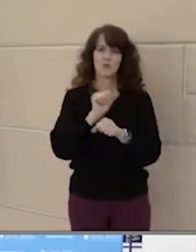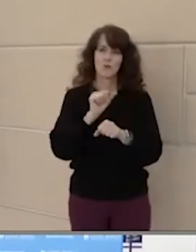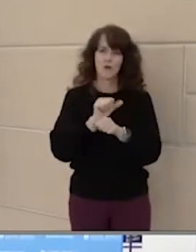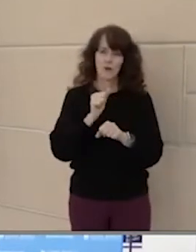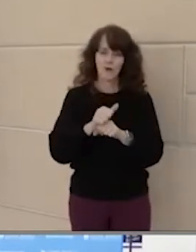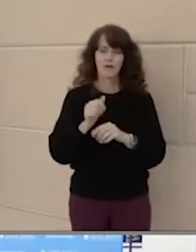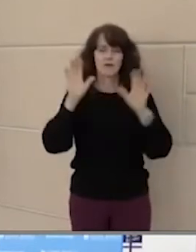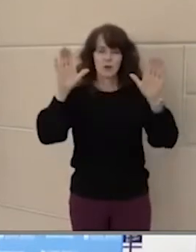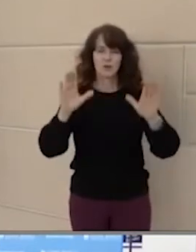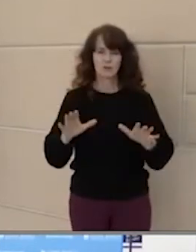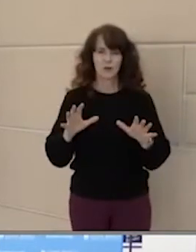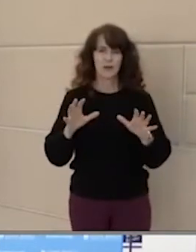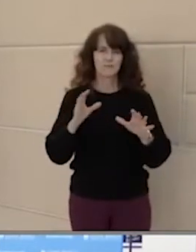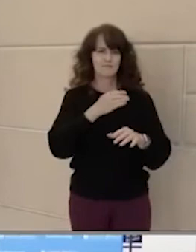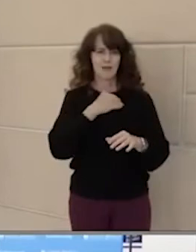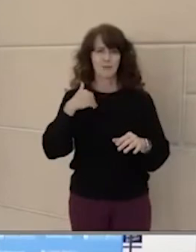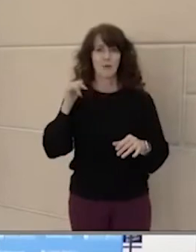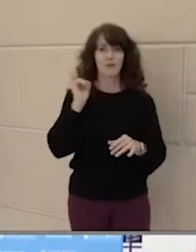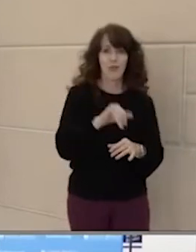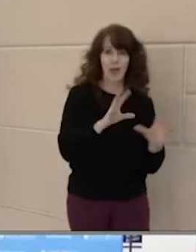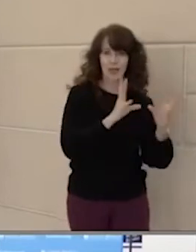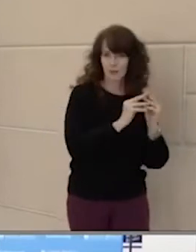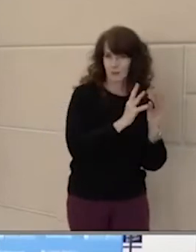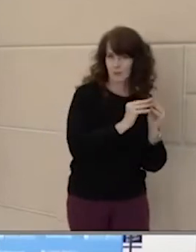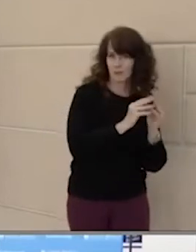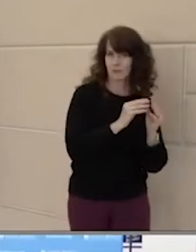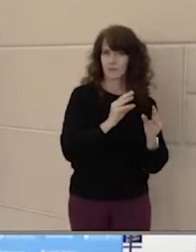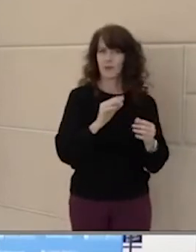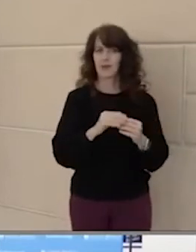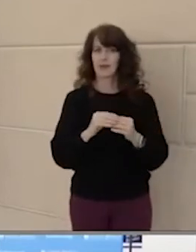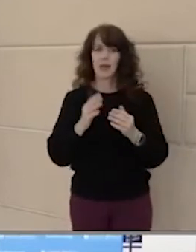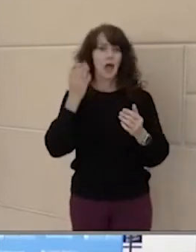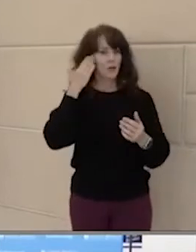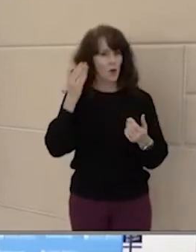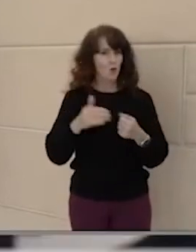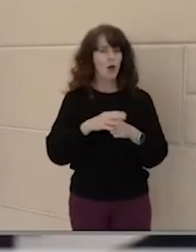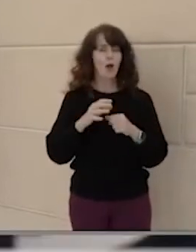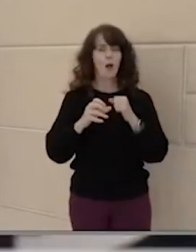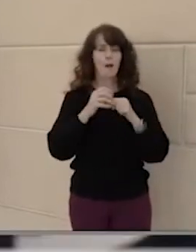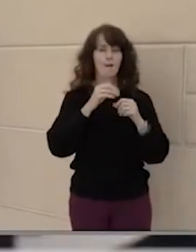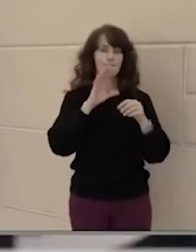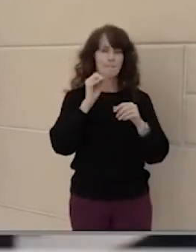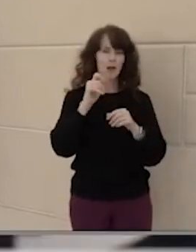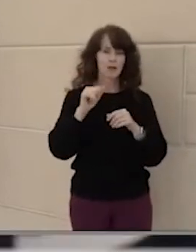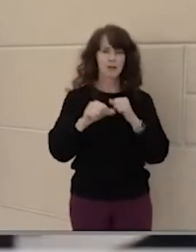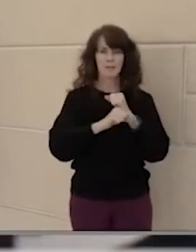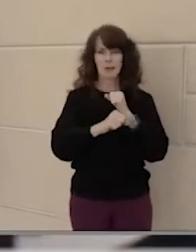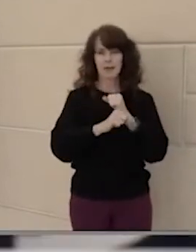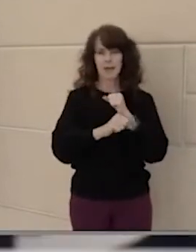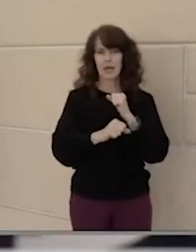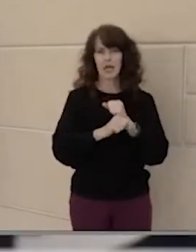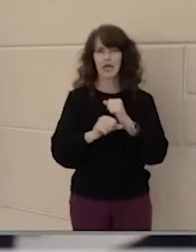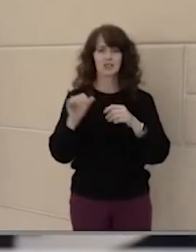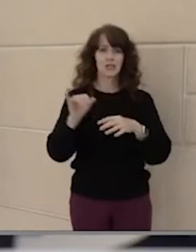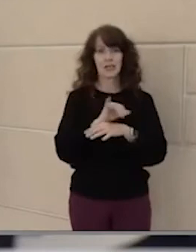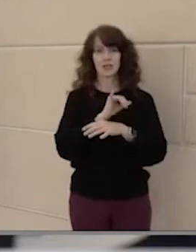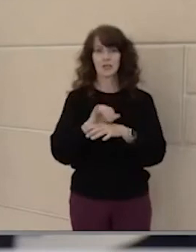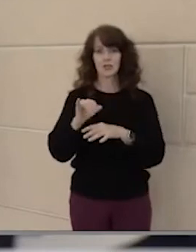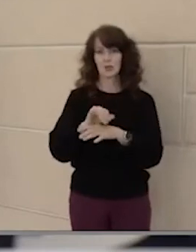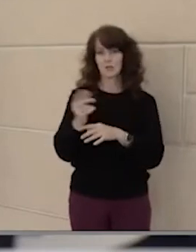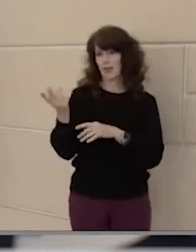be a great member of that committee. And she's well known by our marketing and media staff because last summer she did an internship